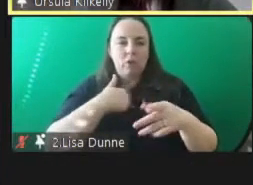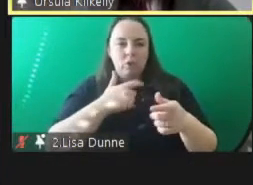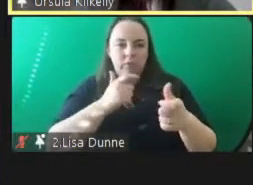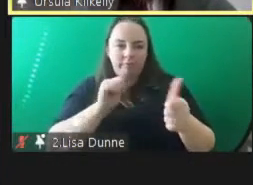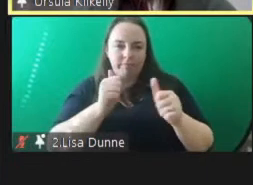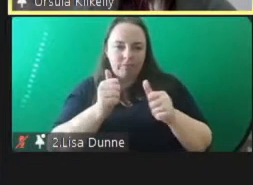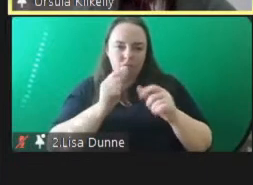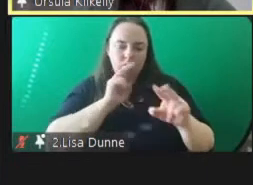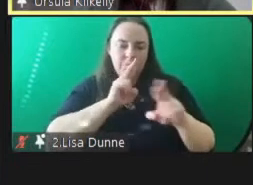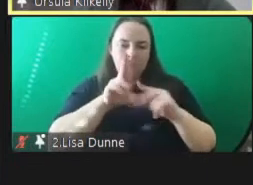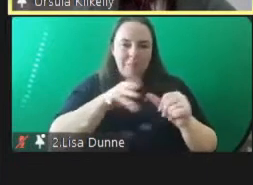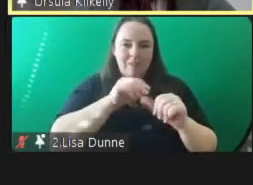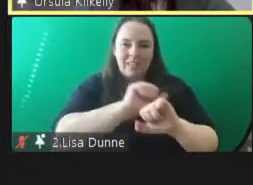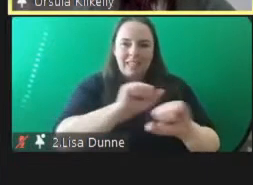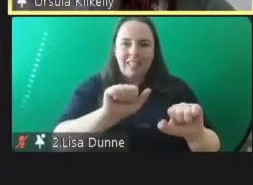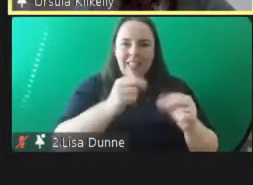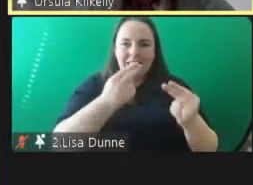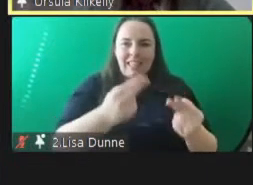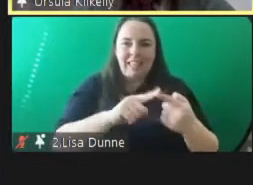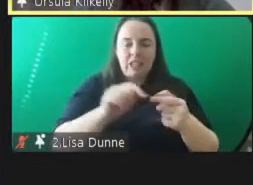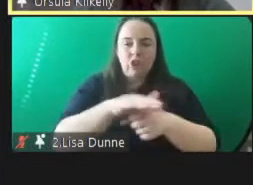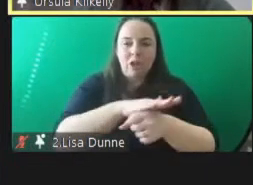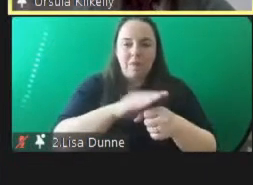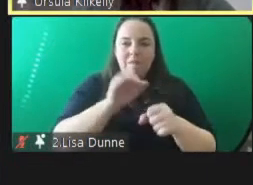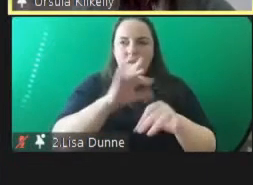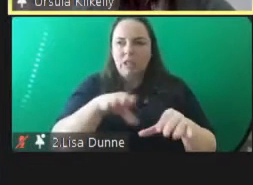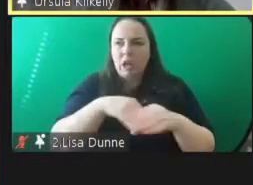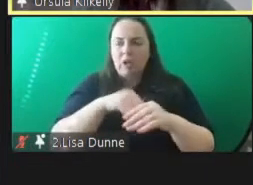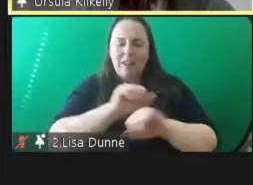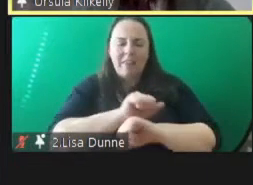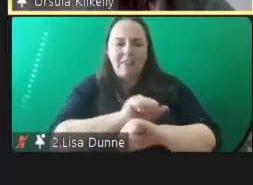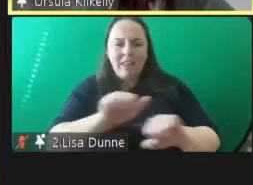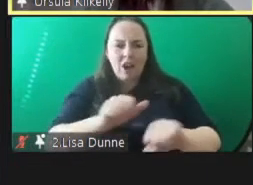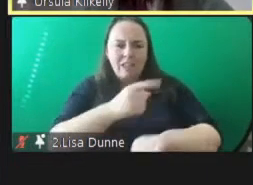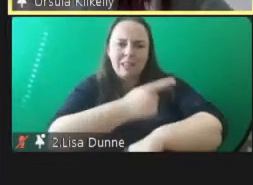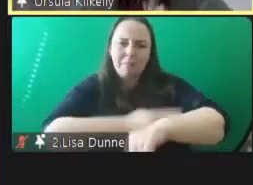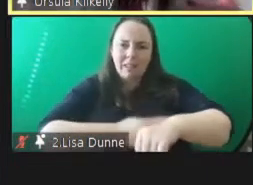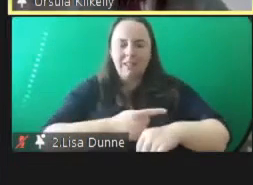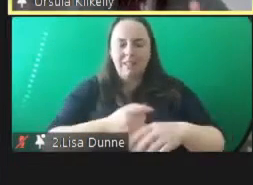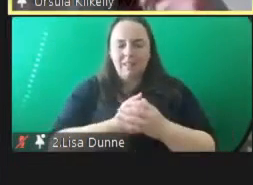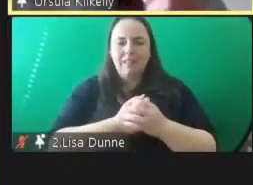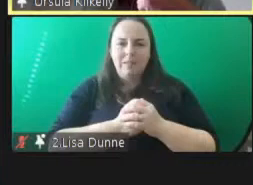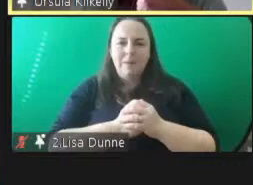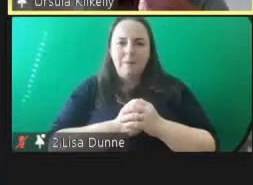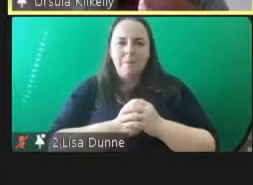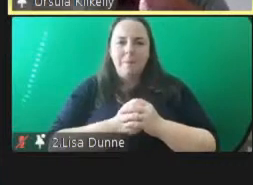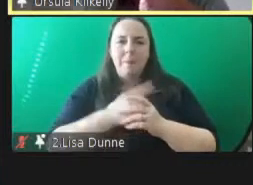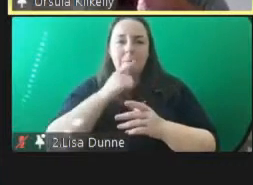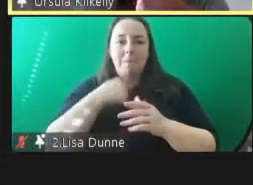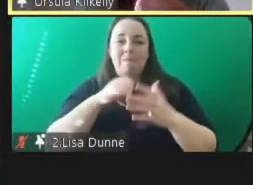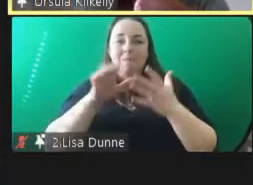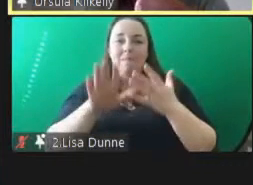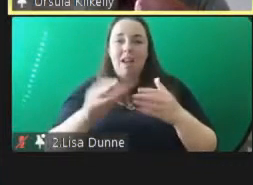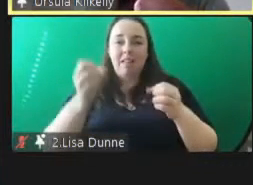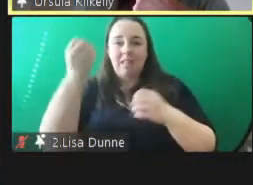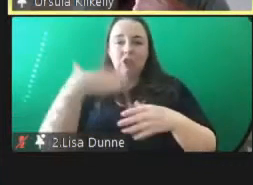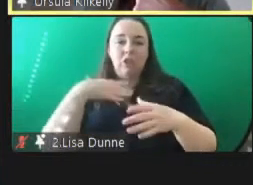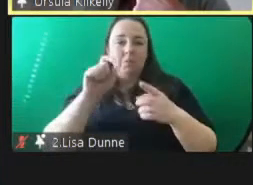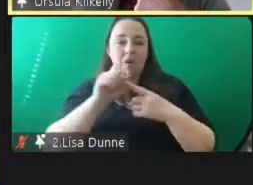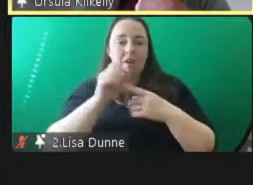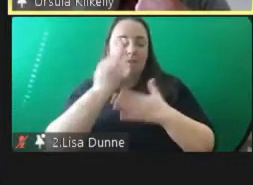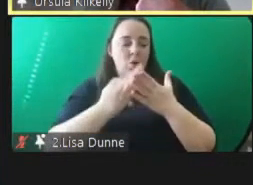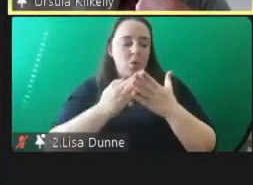circumstances and needs including obviously including their uh disabilities and so the final slide then just points to some of the key